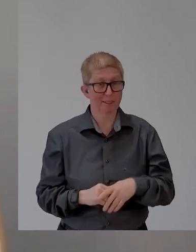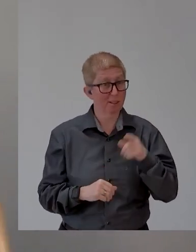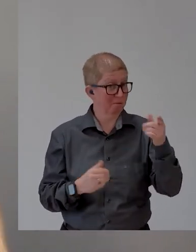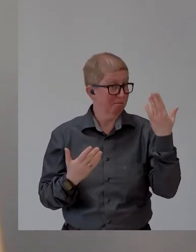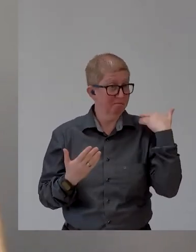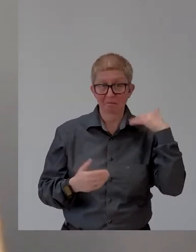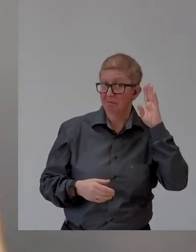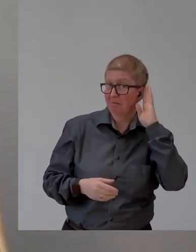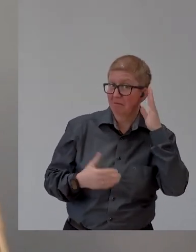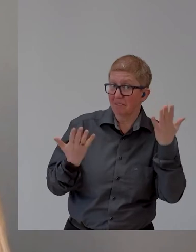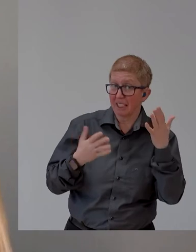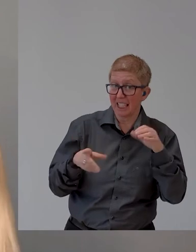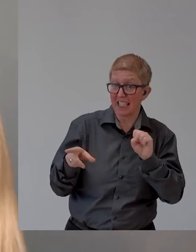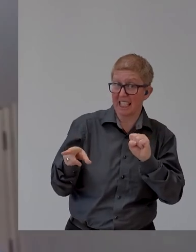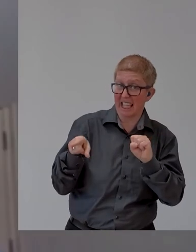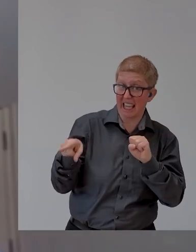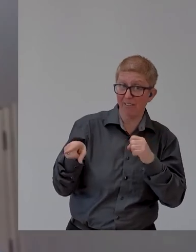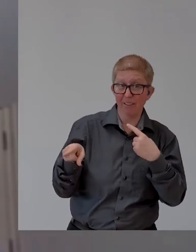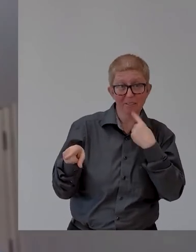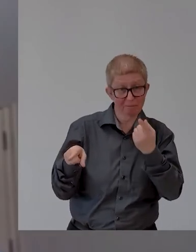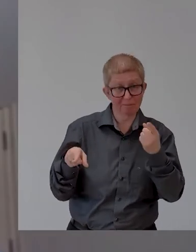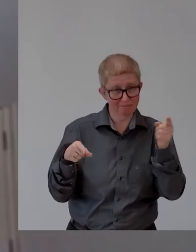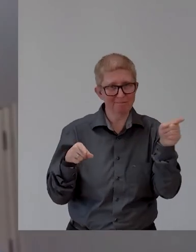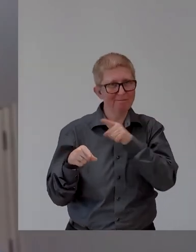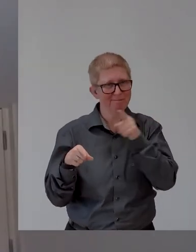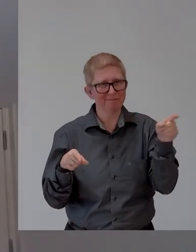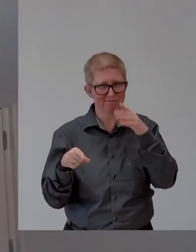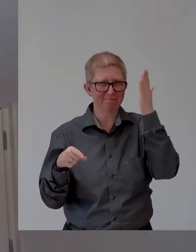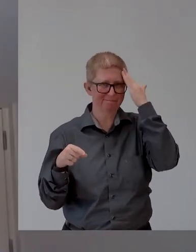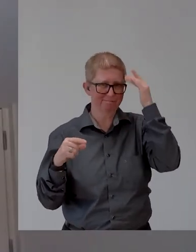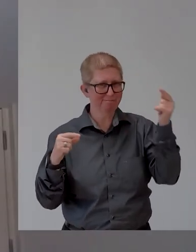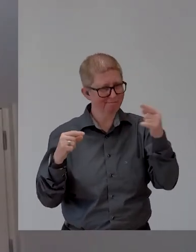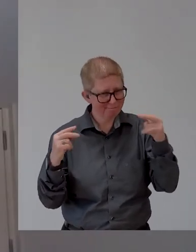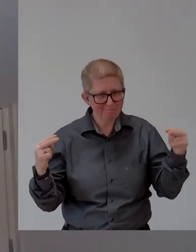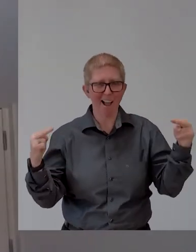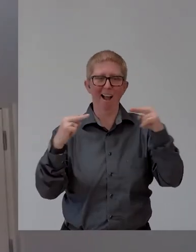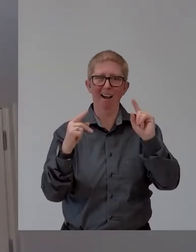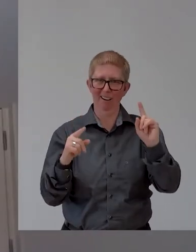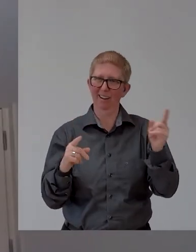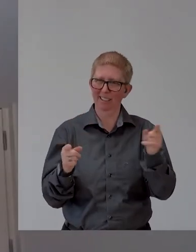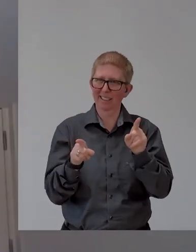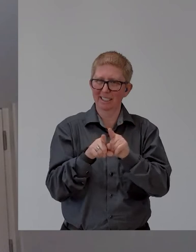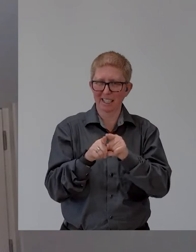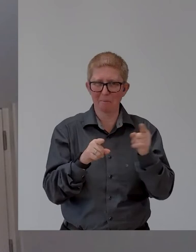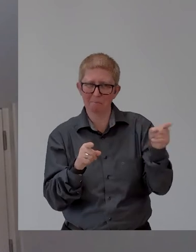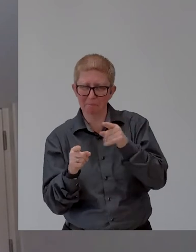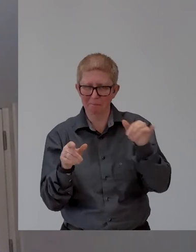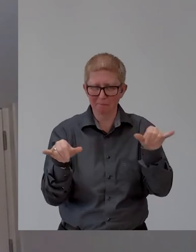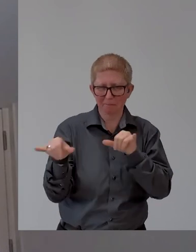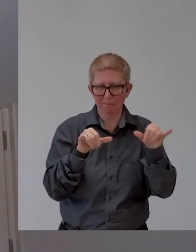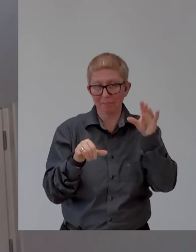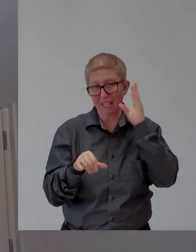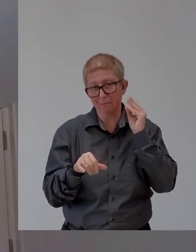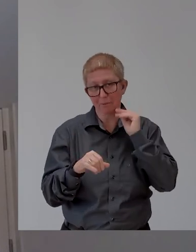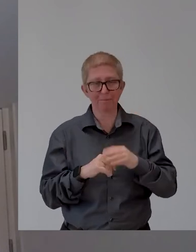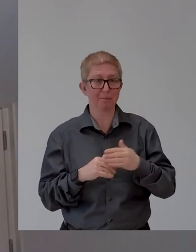Can you see why I wanted you two to meet? Um, but before we go anywhere, why don't you just explain who you are? You,